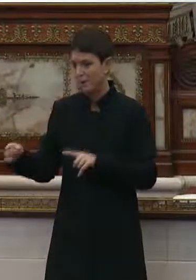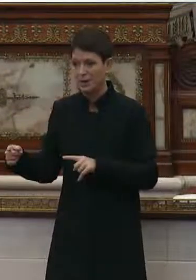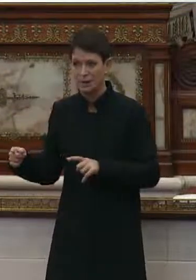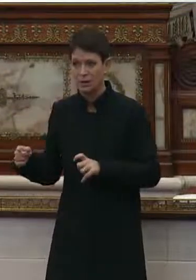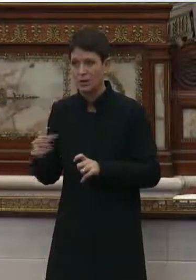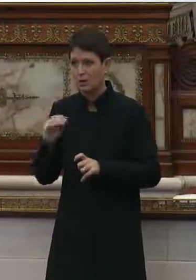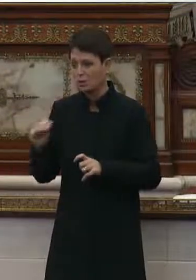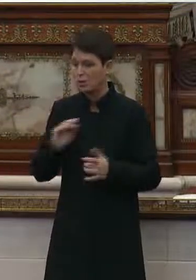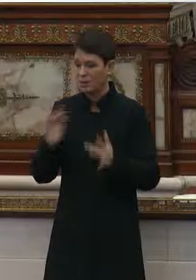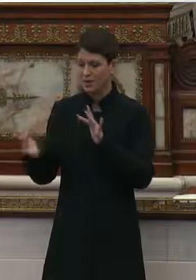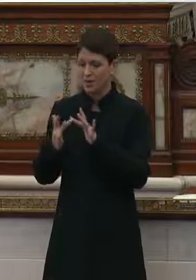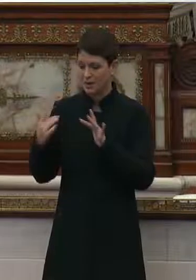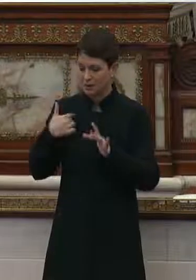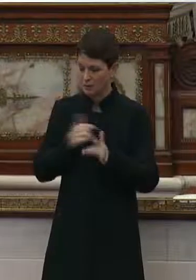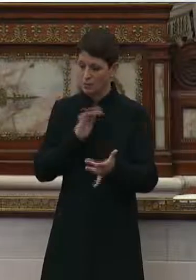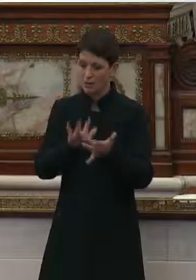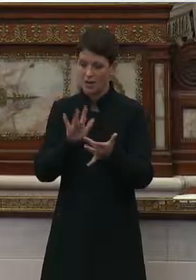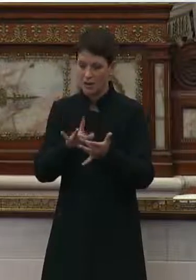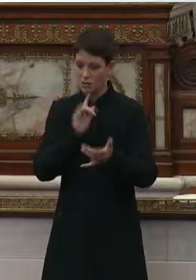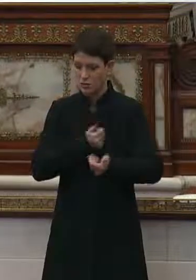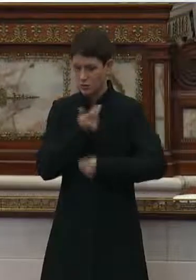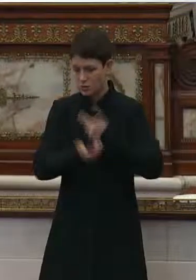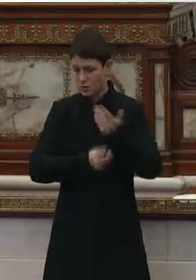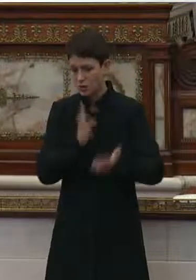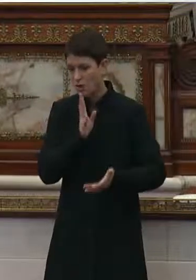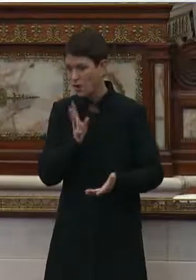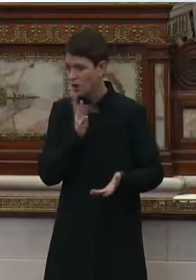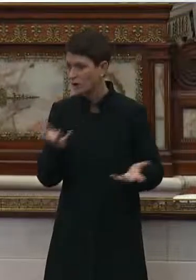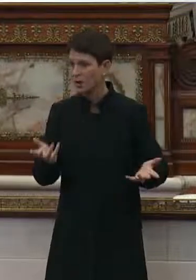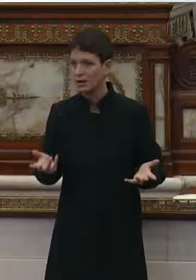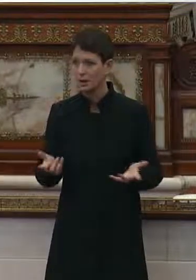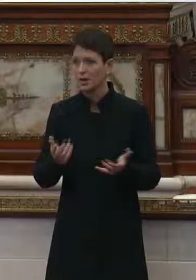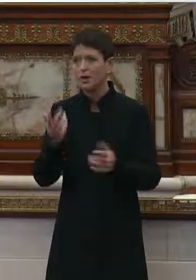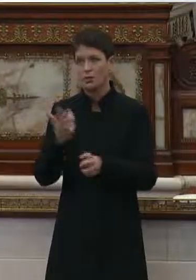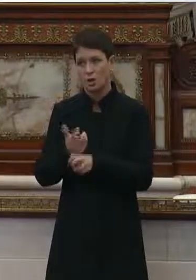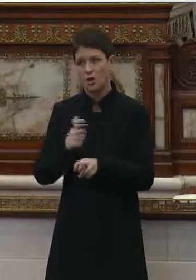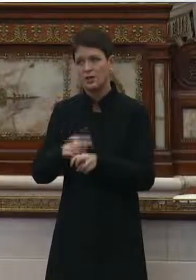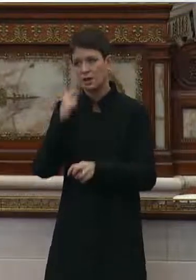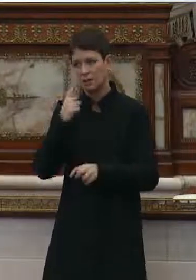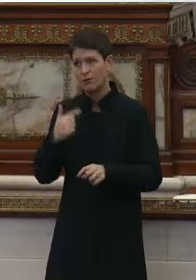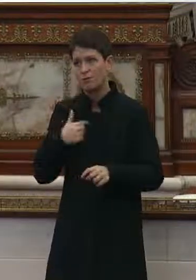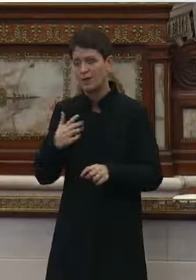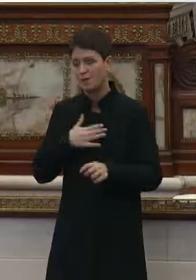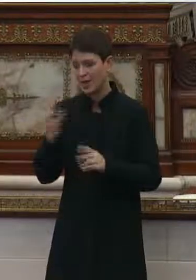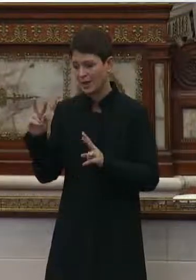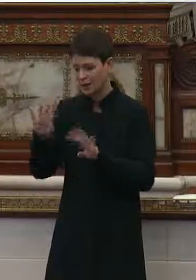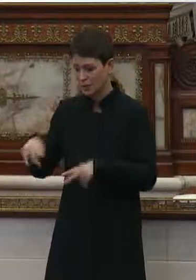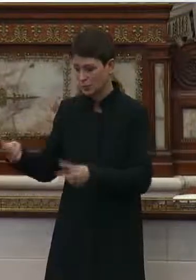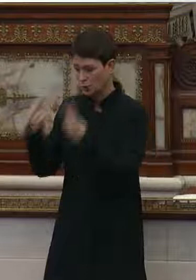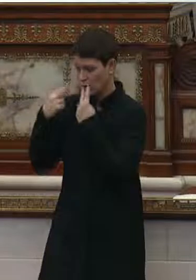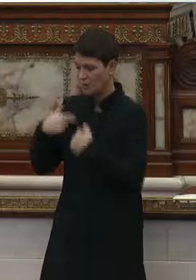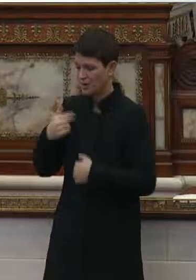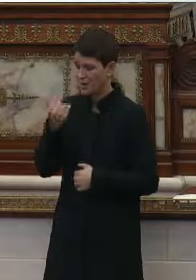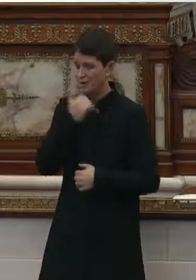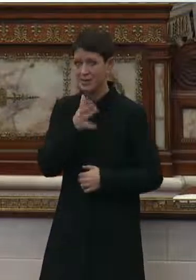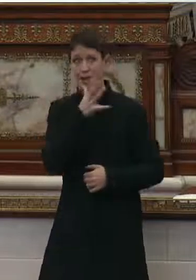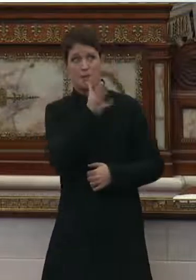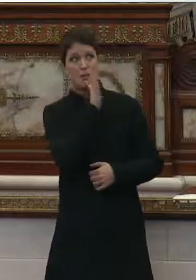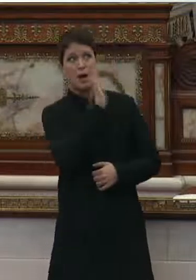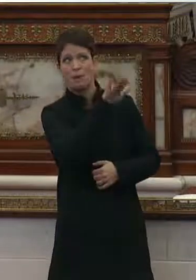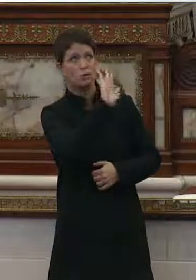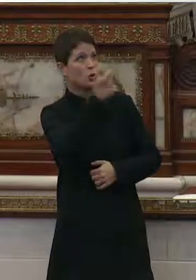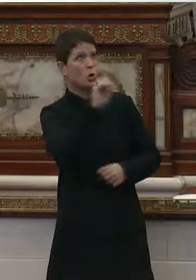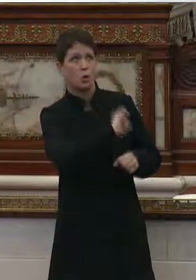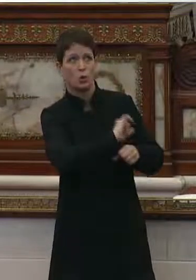nobody to reach out to, nobody to talk to. And it was it was it was a hard time for me. And my kids would look at me every day and say, Mom, please don't go to